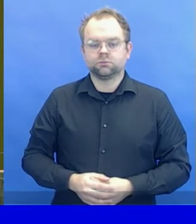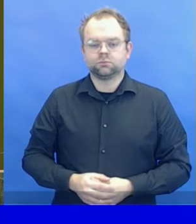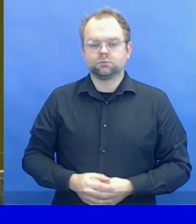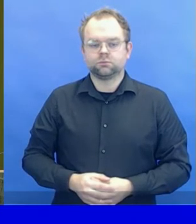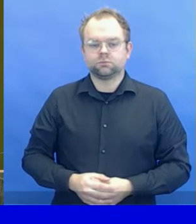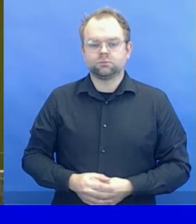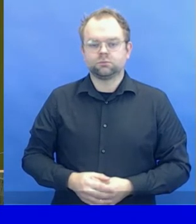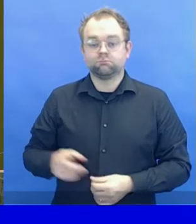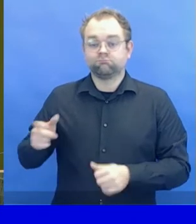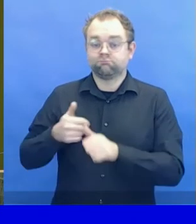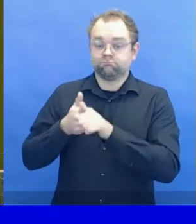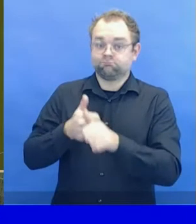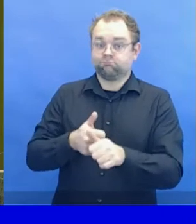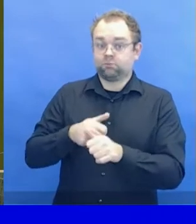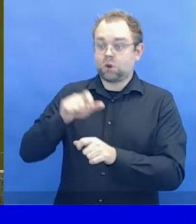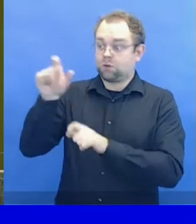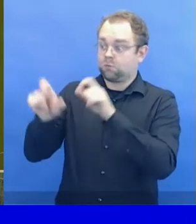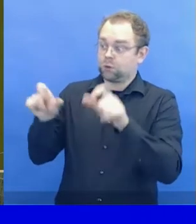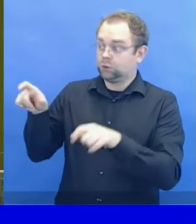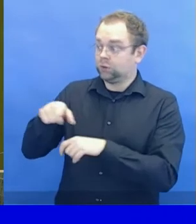the Permanent Mission of Ireland,